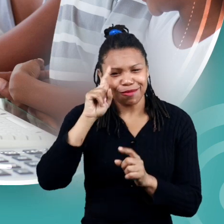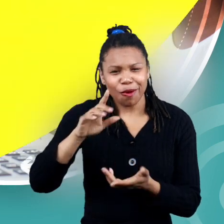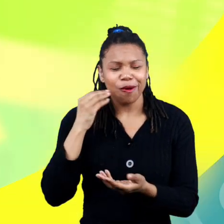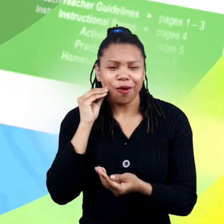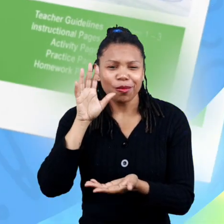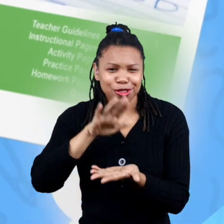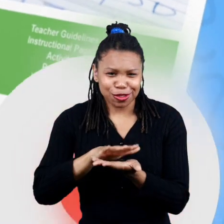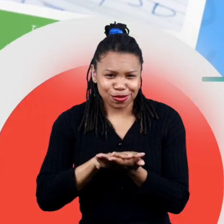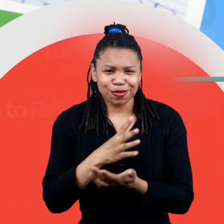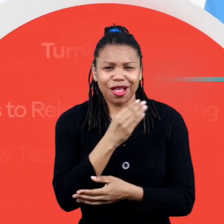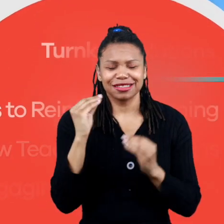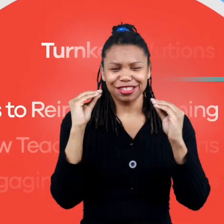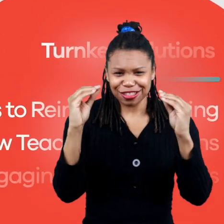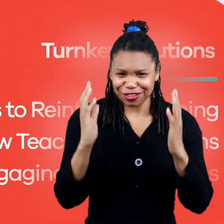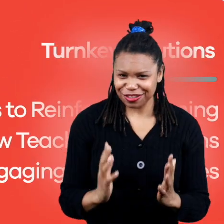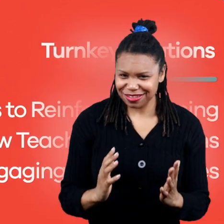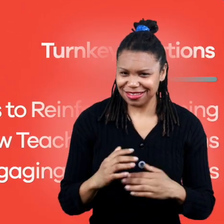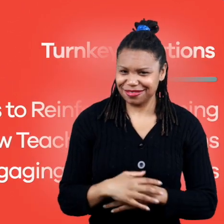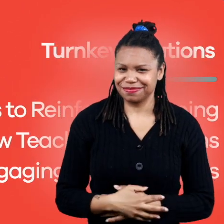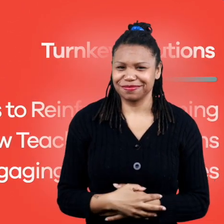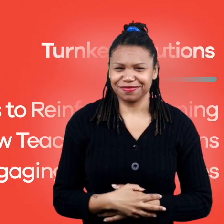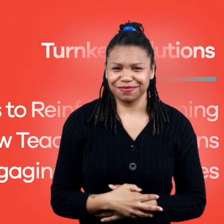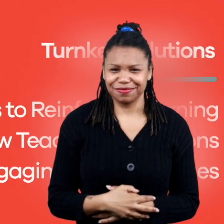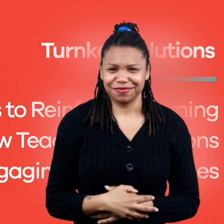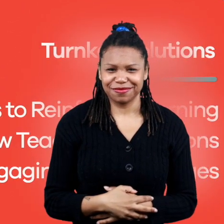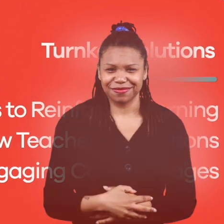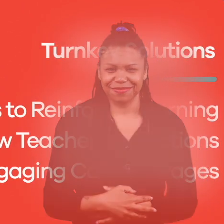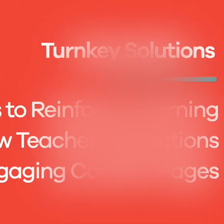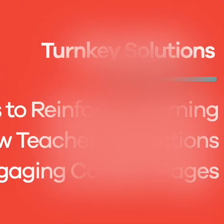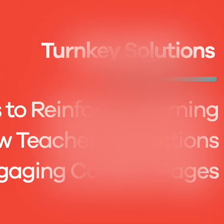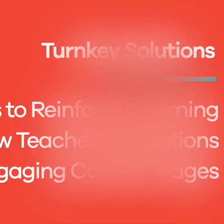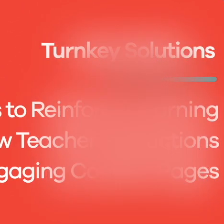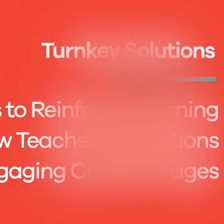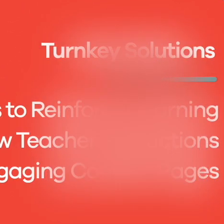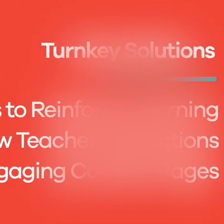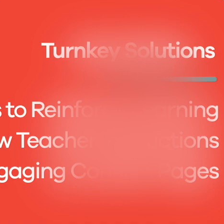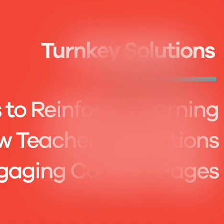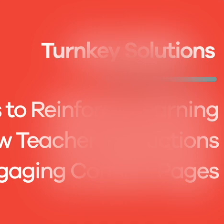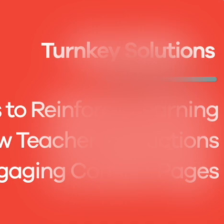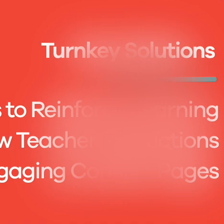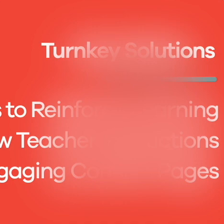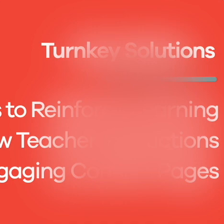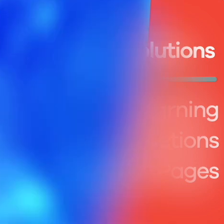resources and turnkey solutions for teachers with.org for and homeschoolers